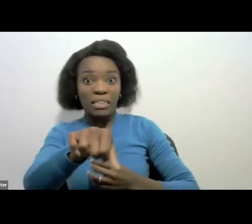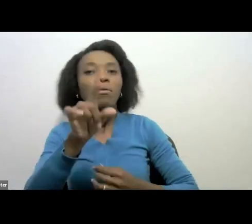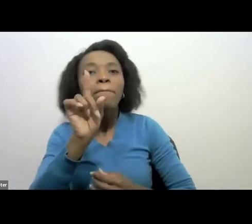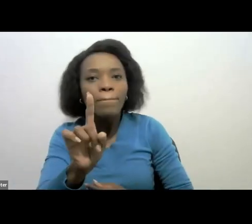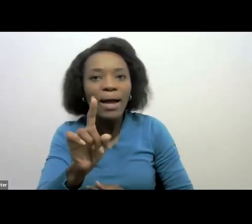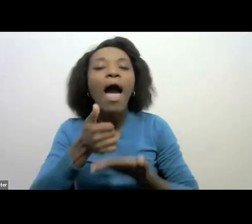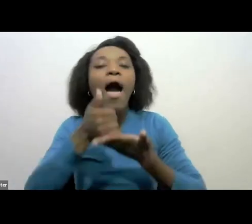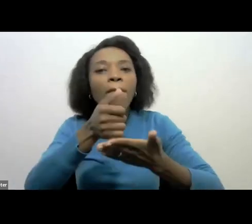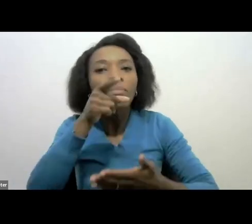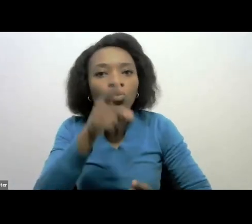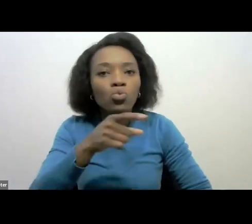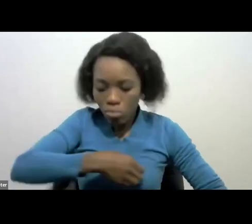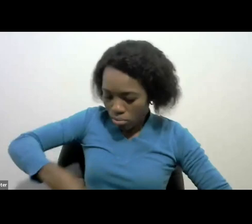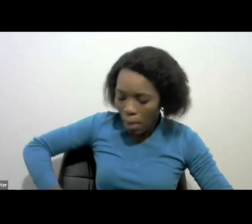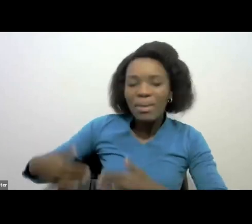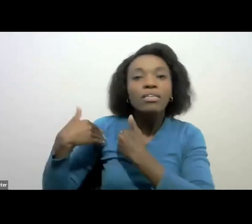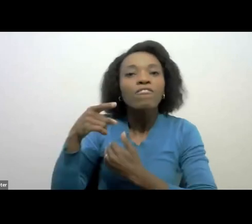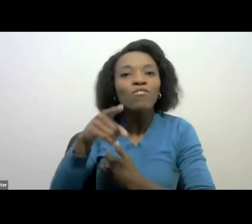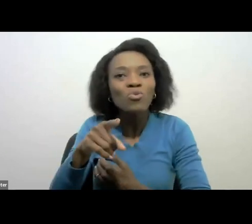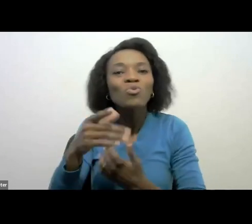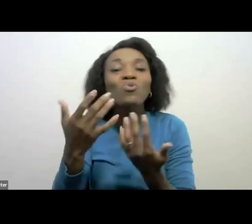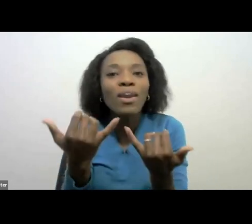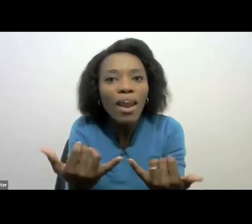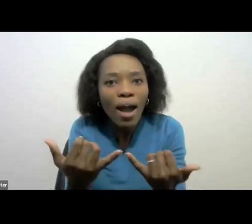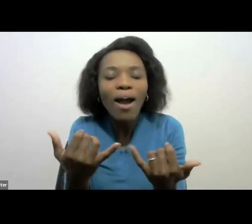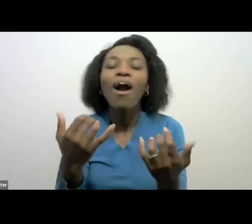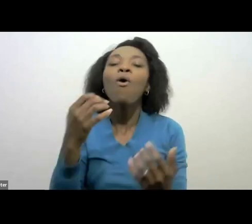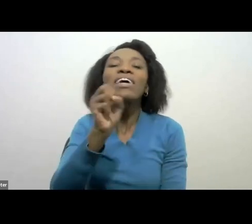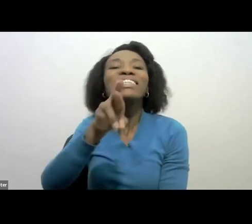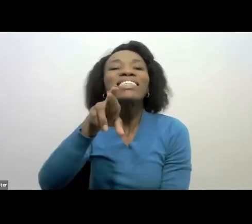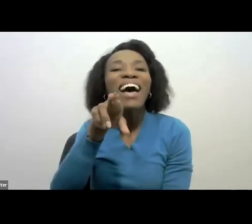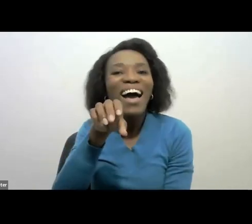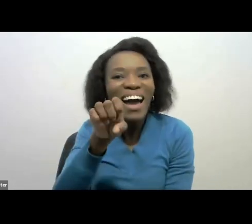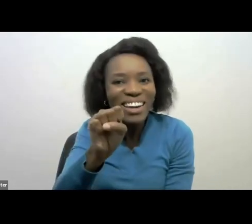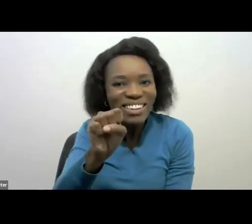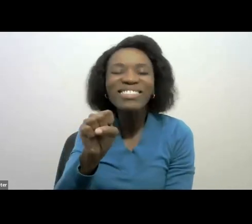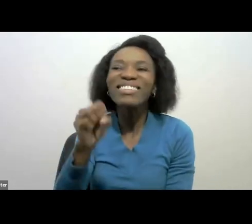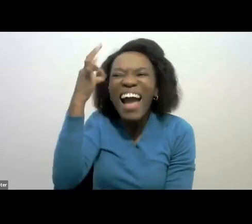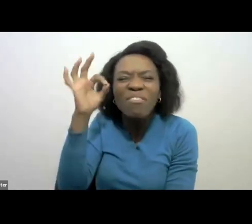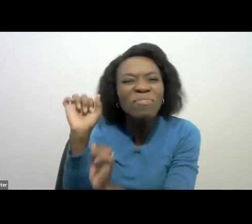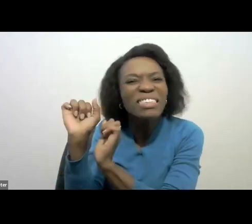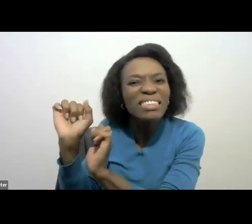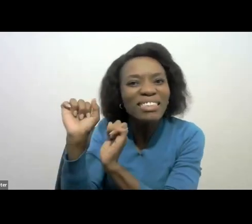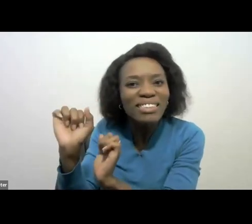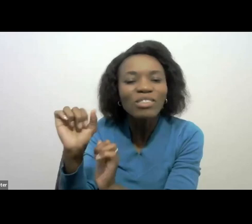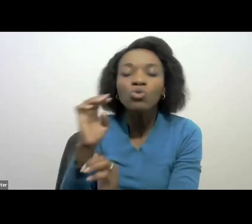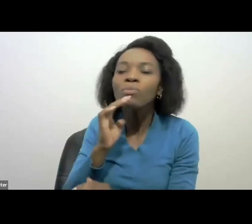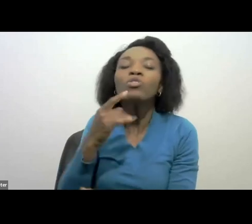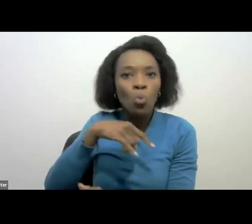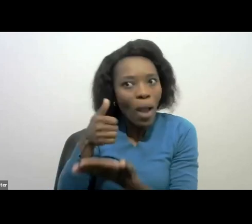we help government to meet its social and developmental needs by collecting tax dues.